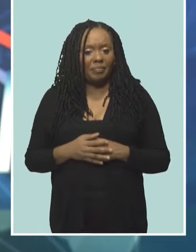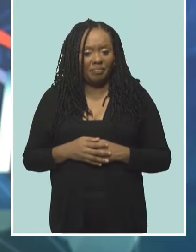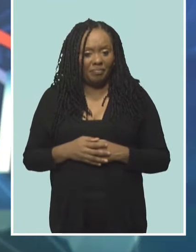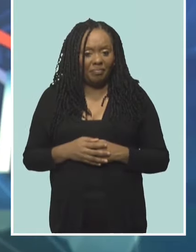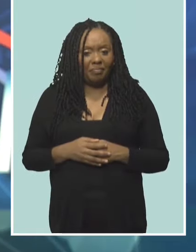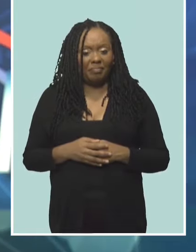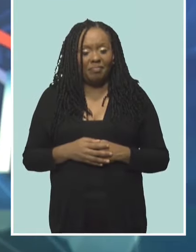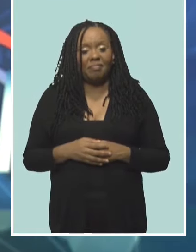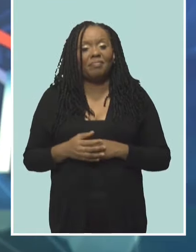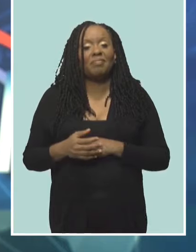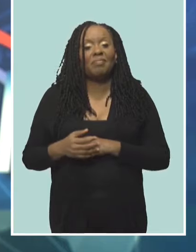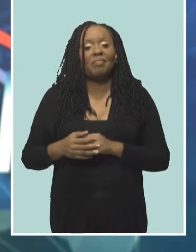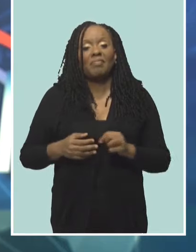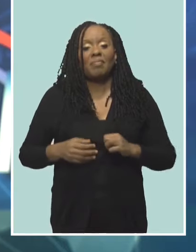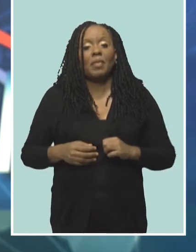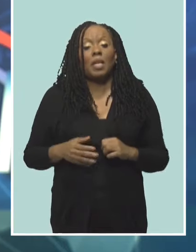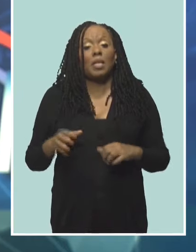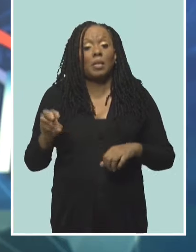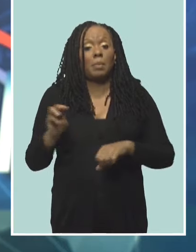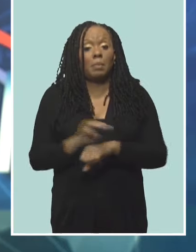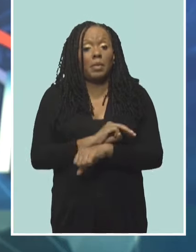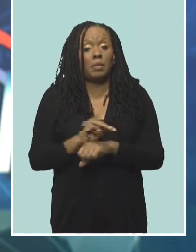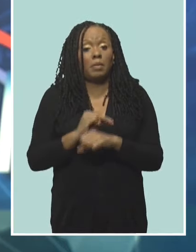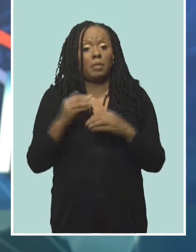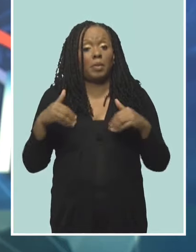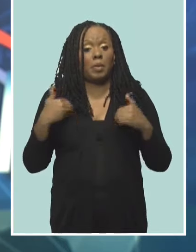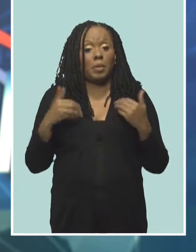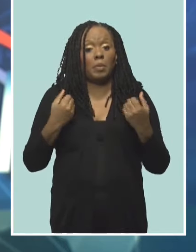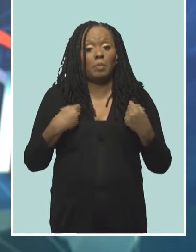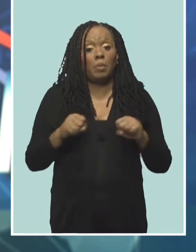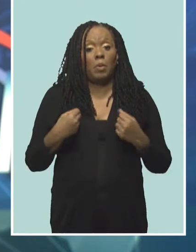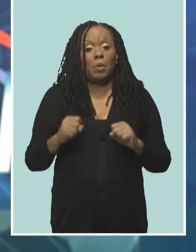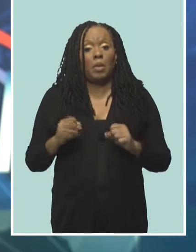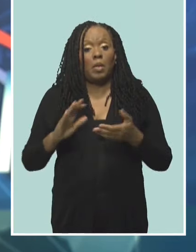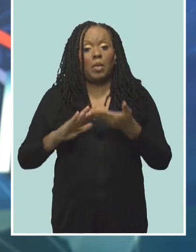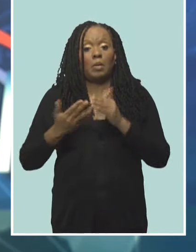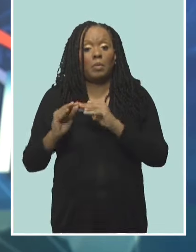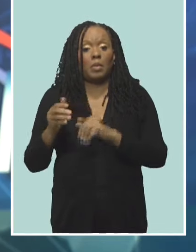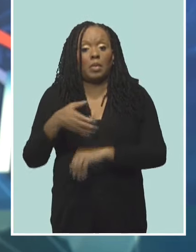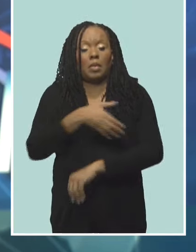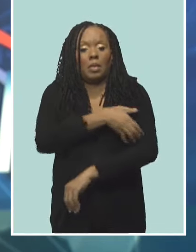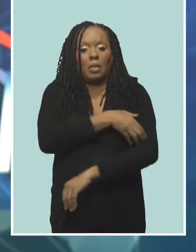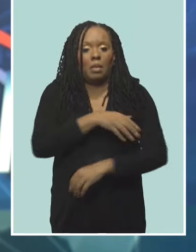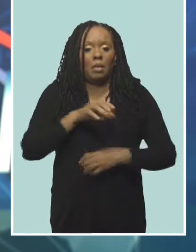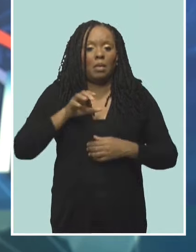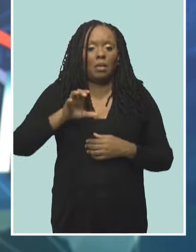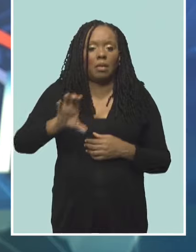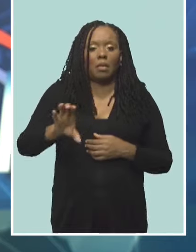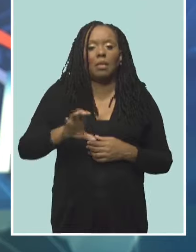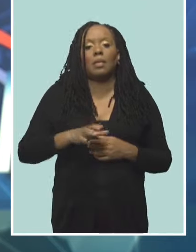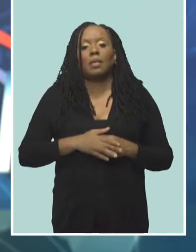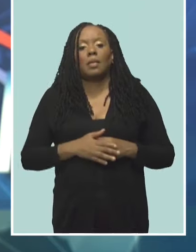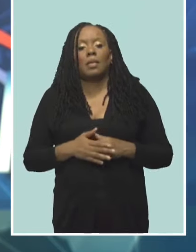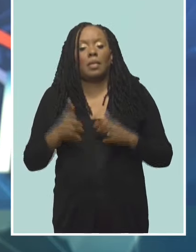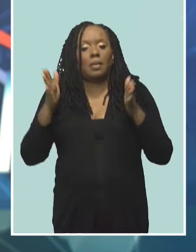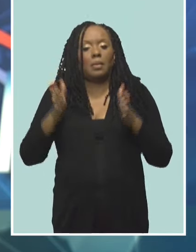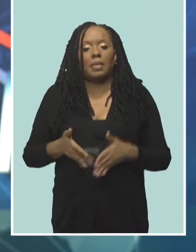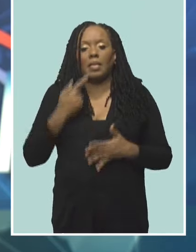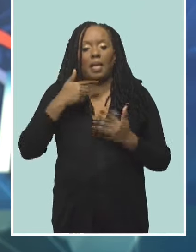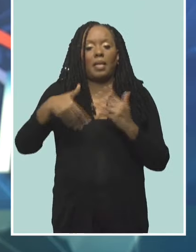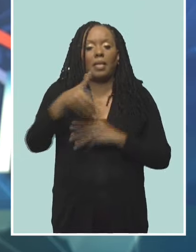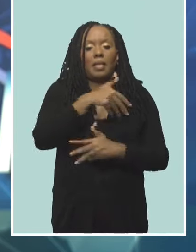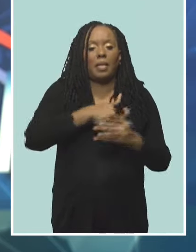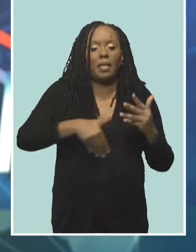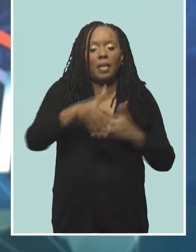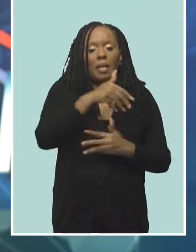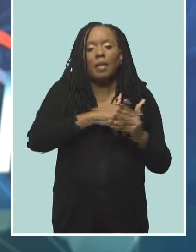And Acting Permanent Secretary in the Ministry of Youth, Sports and Community Empowerment, Joy Adamson, says the Mids and Mingle has the